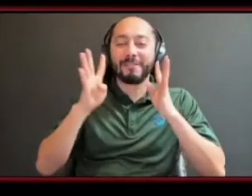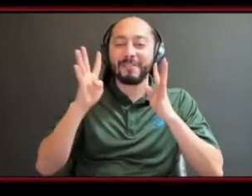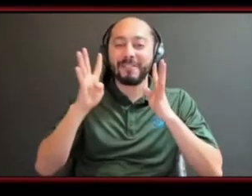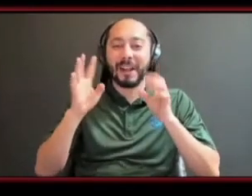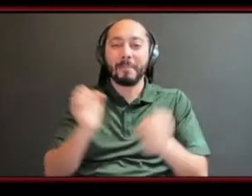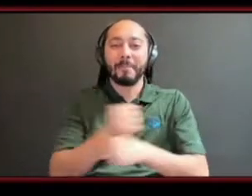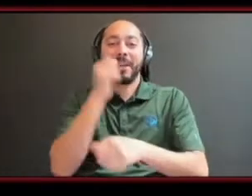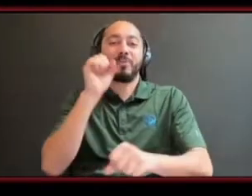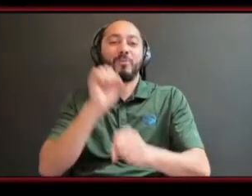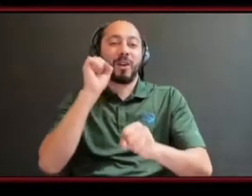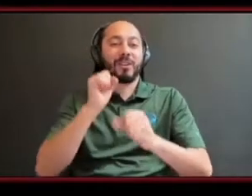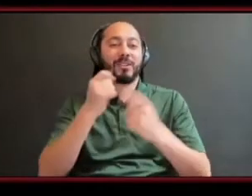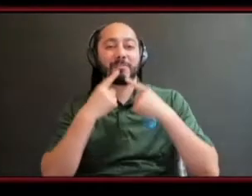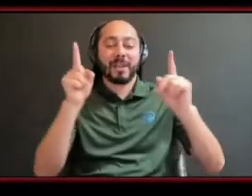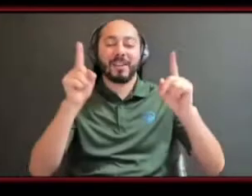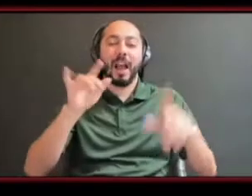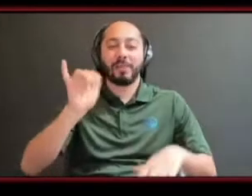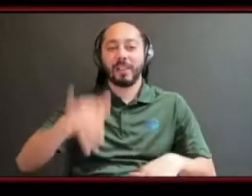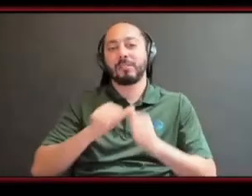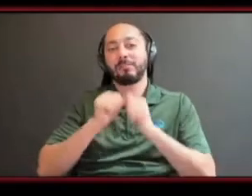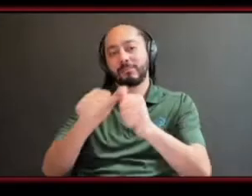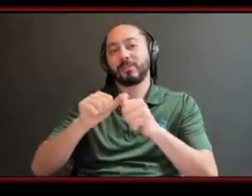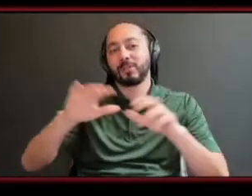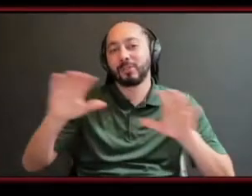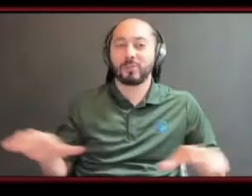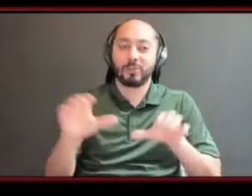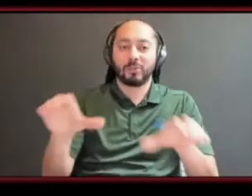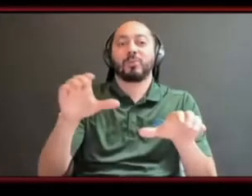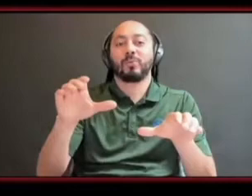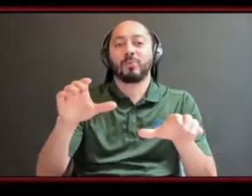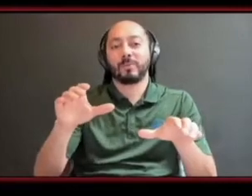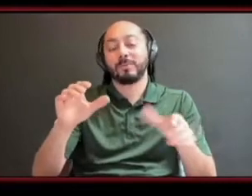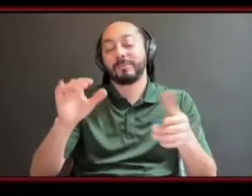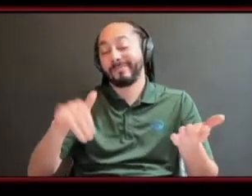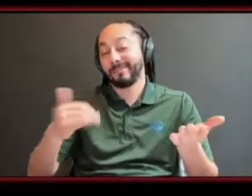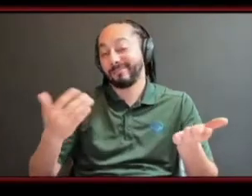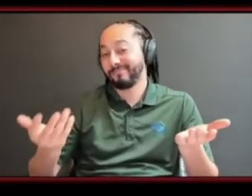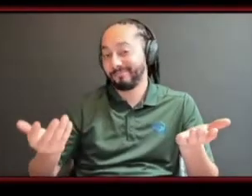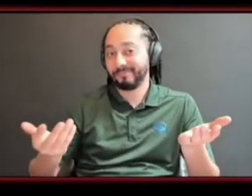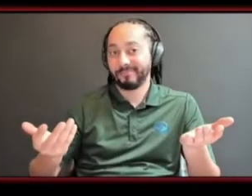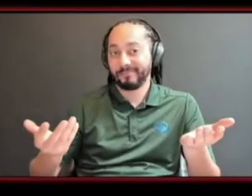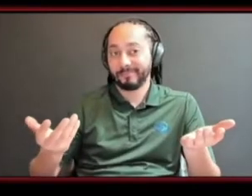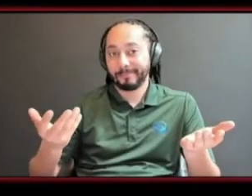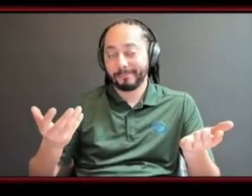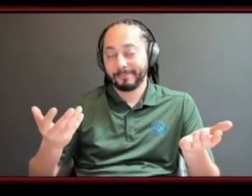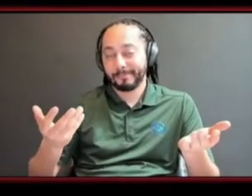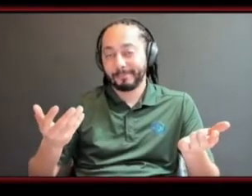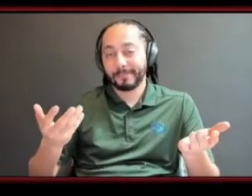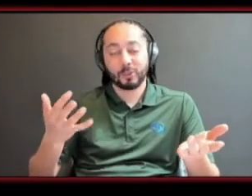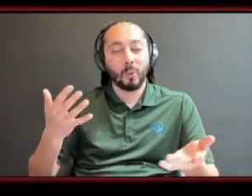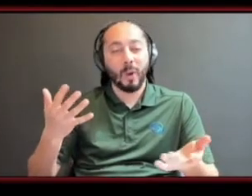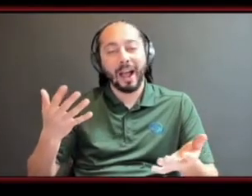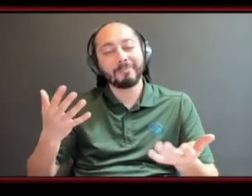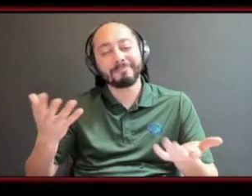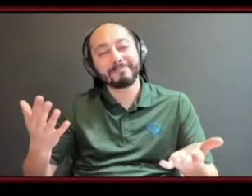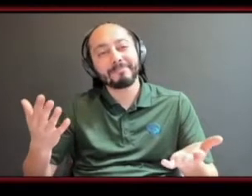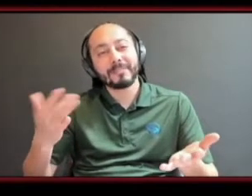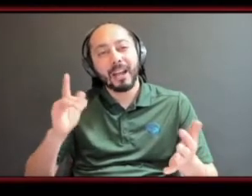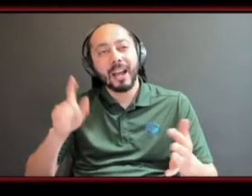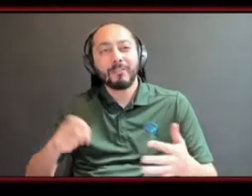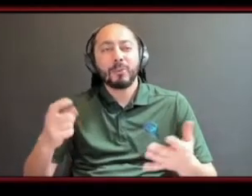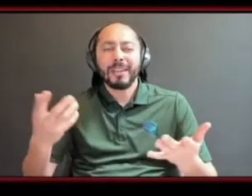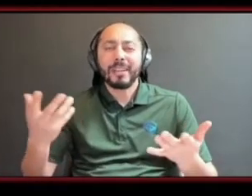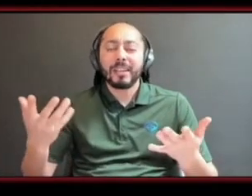and that's what i've been continuing to continuously been able to do so it's like um you just got to be creative